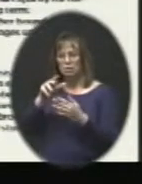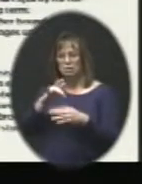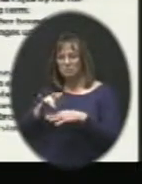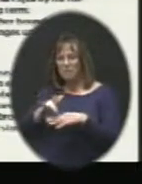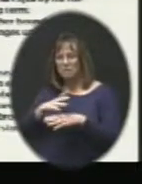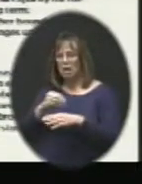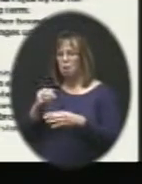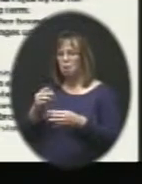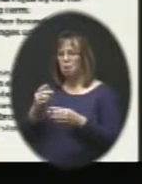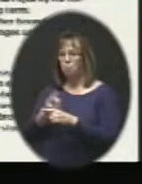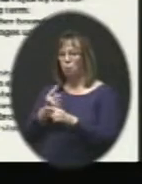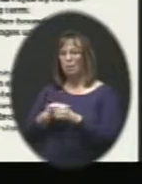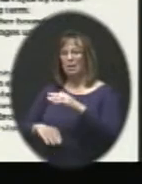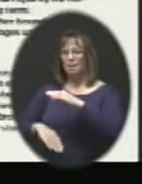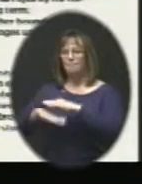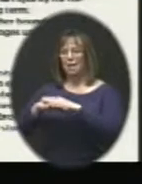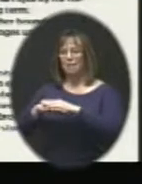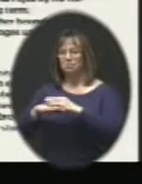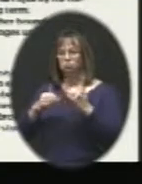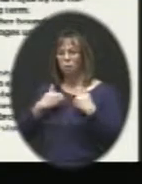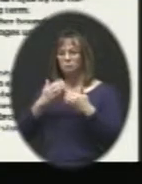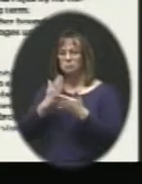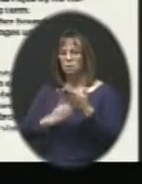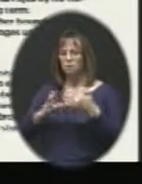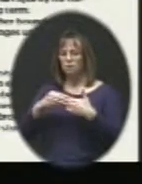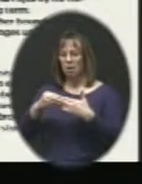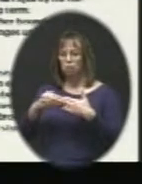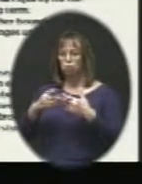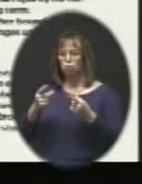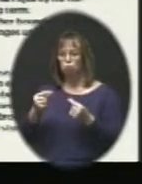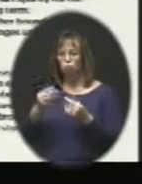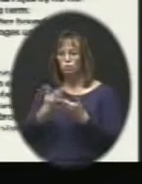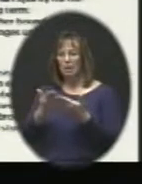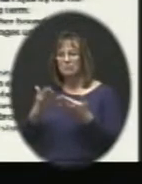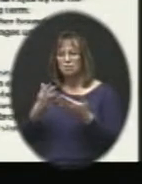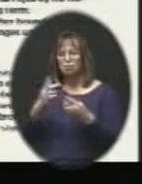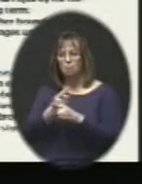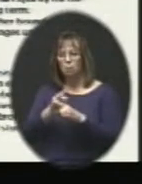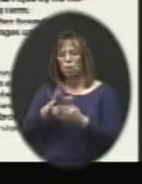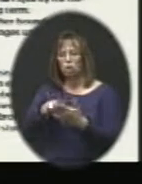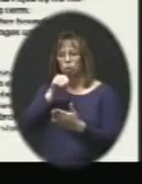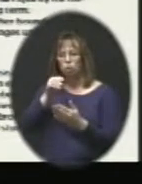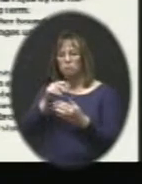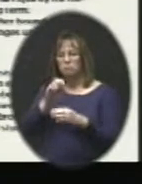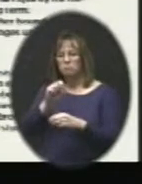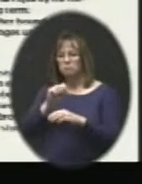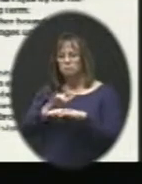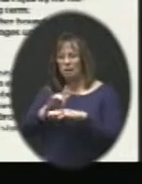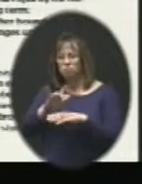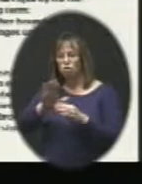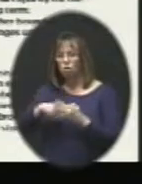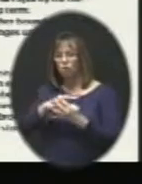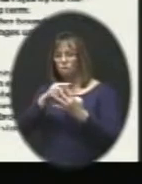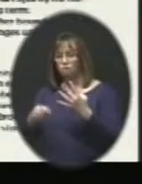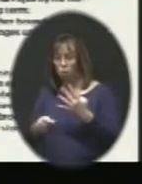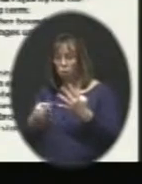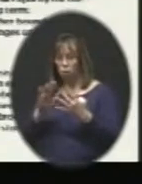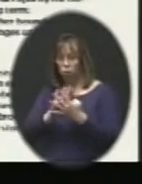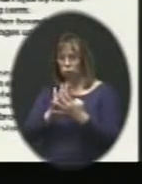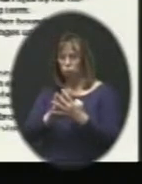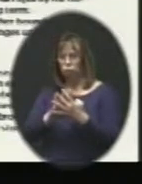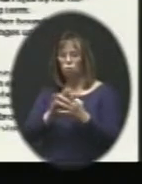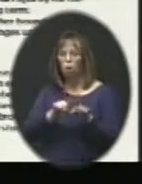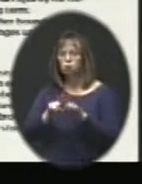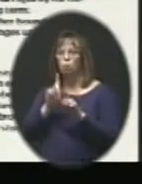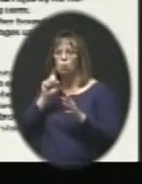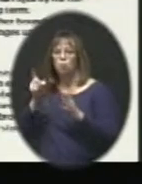appropriate capacity to have some flexibility to do things in appropriate learning spaces in all four of these schools. But we also recognize we're